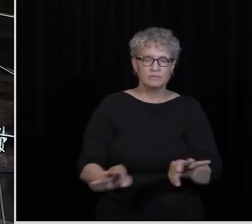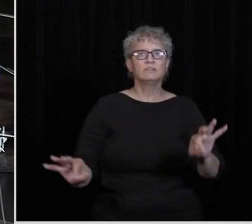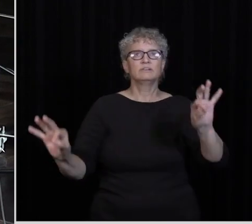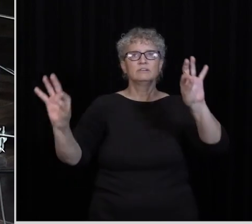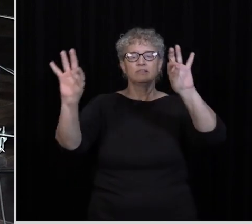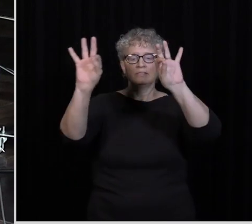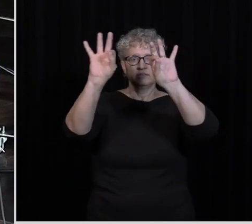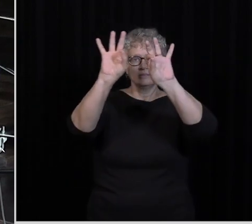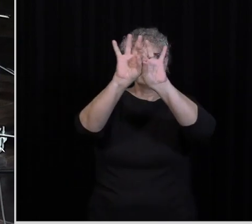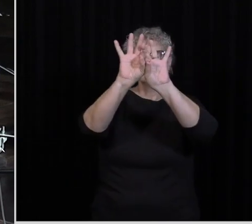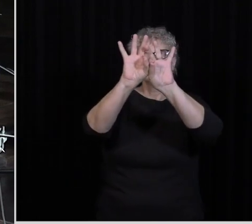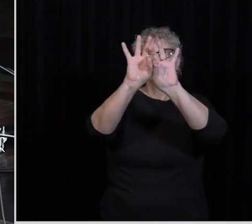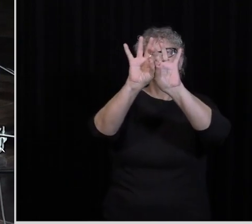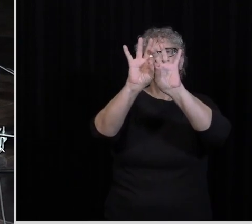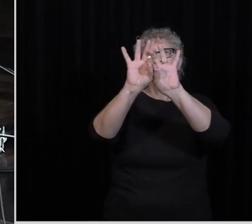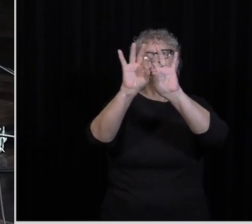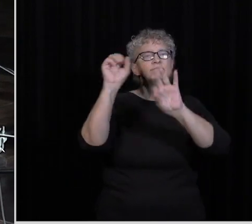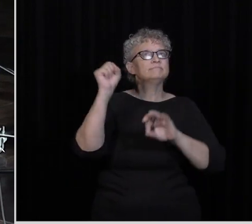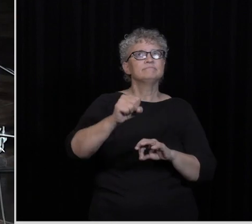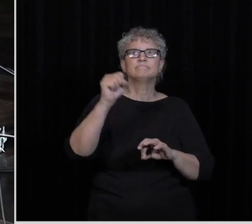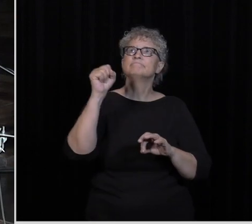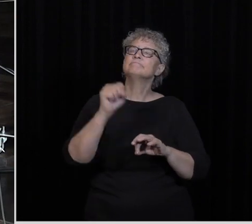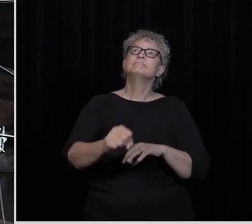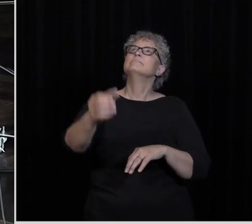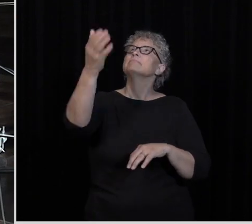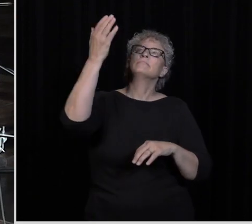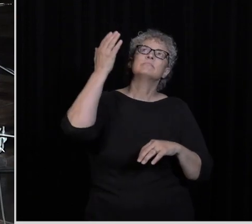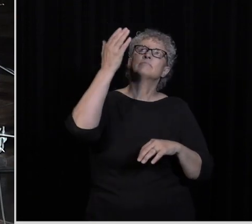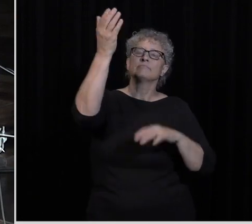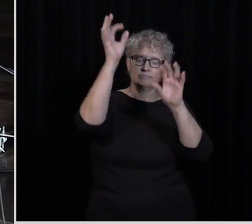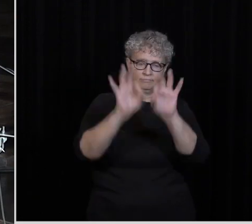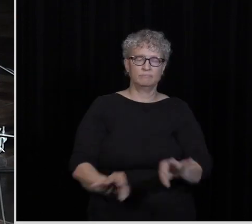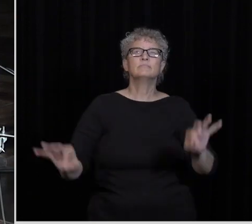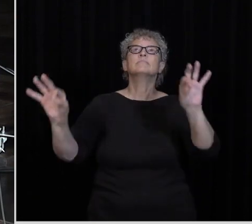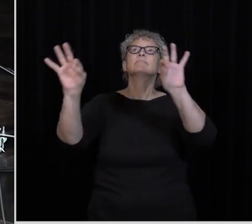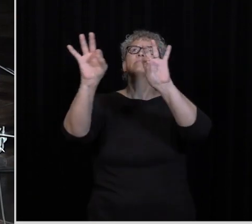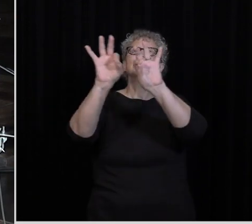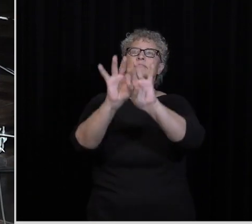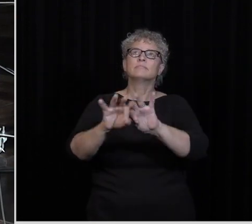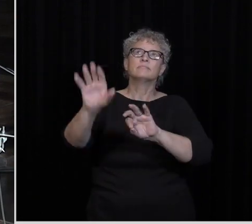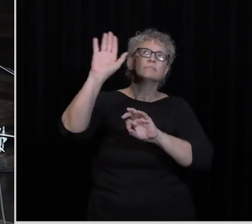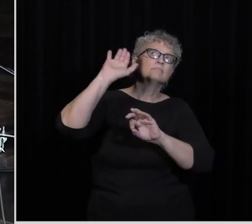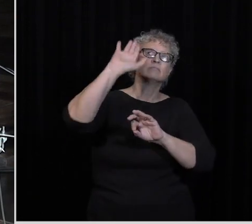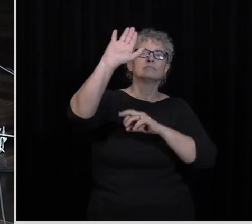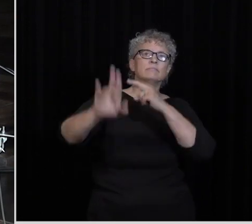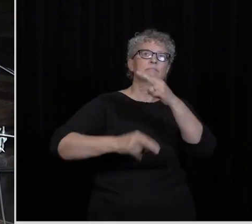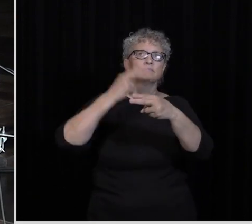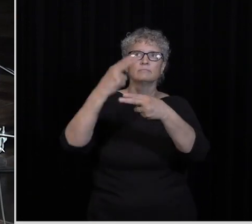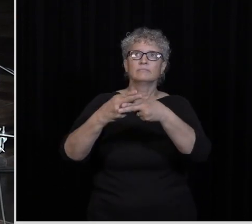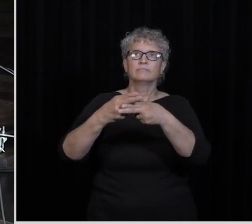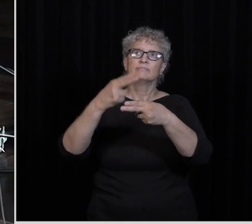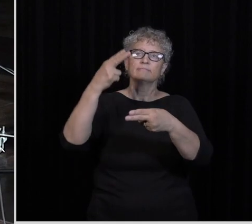worthy Yes, you are You are worthy of